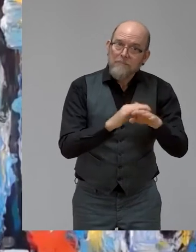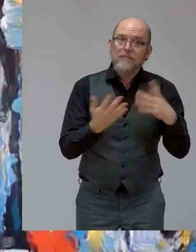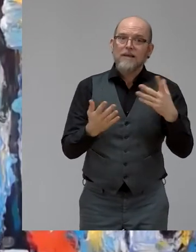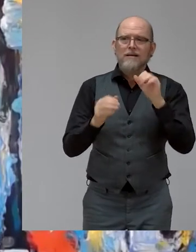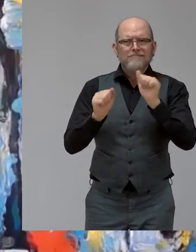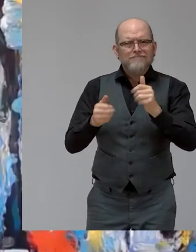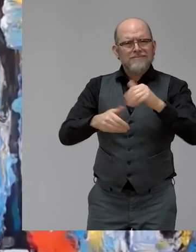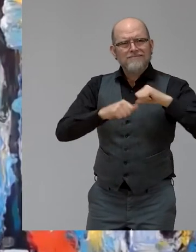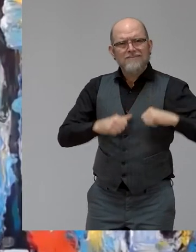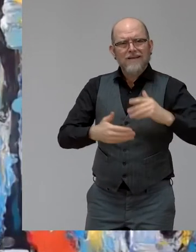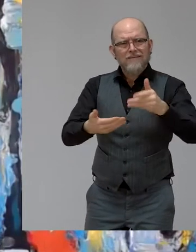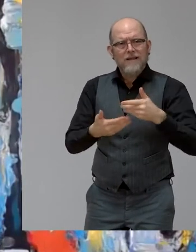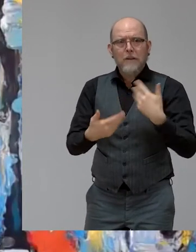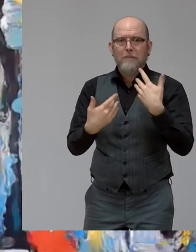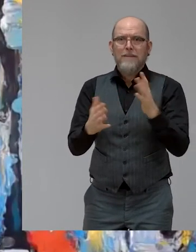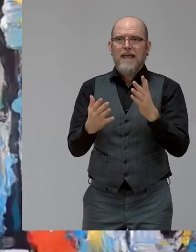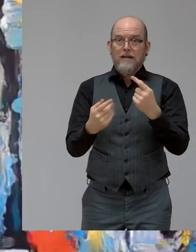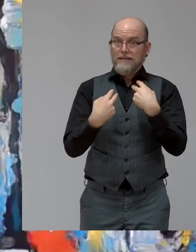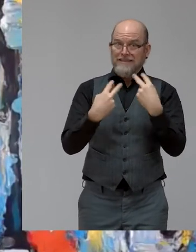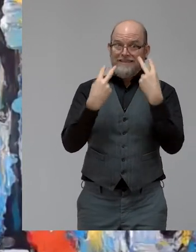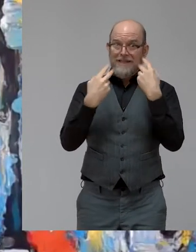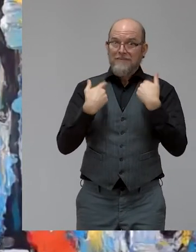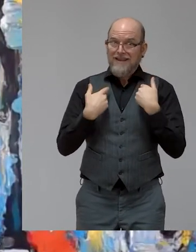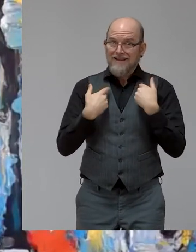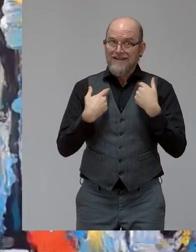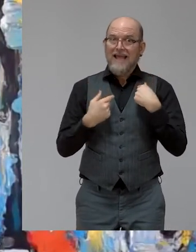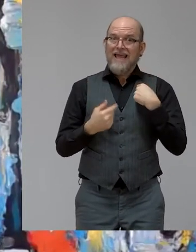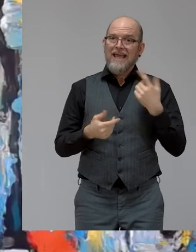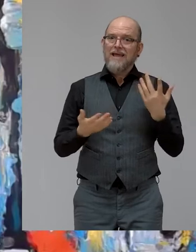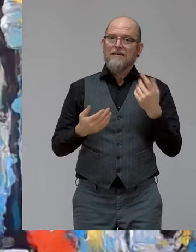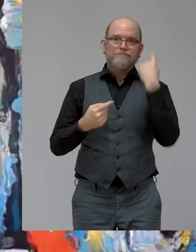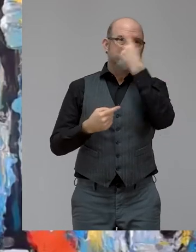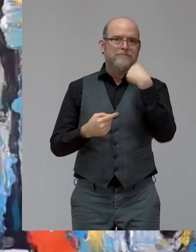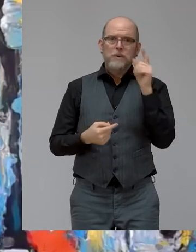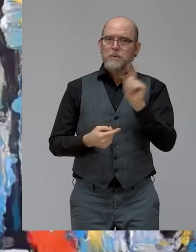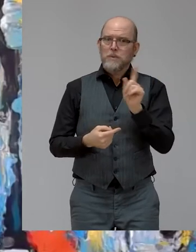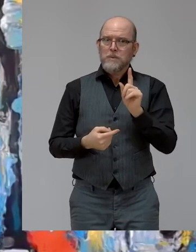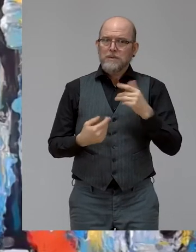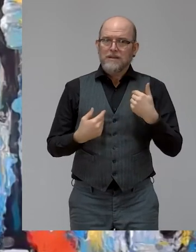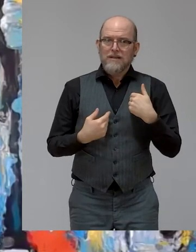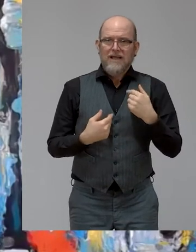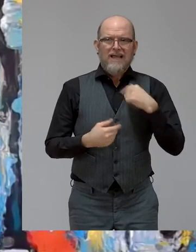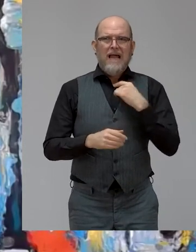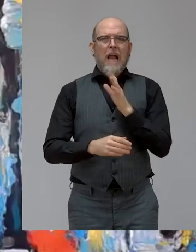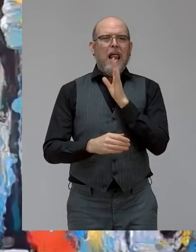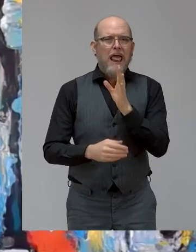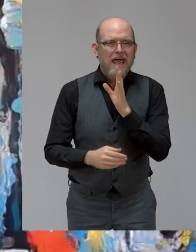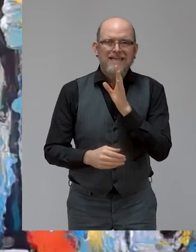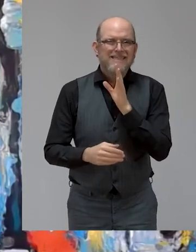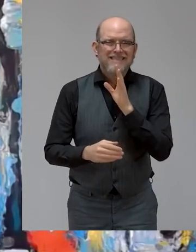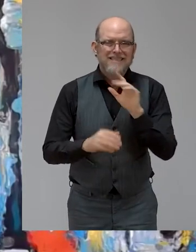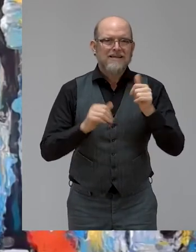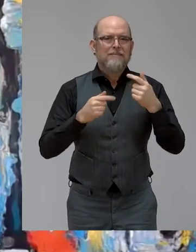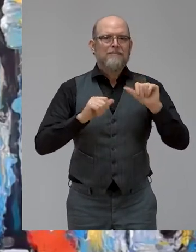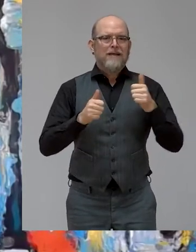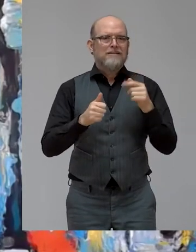visual description of themselves just before they begin speaking for all our people with visual disabilities that are joining us. So,